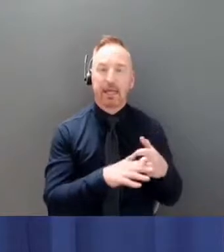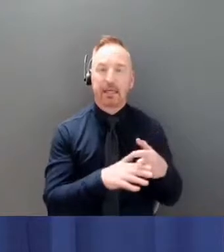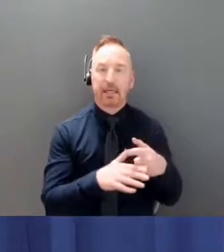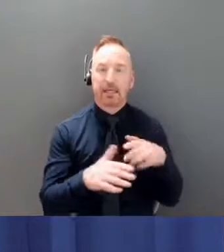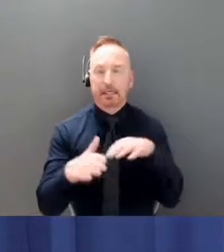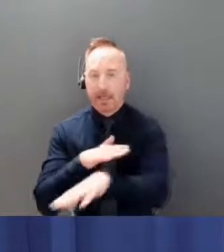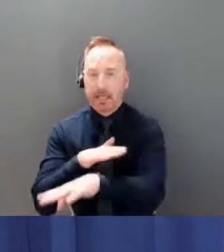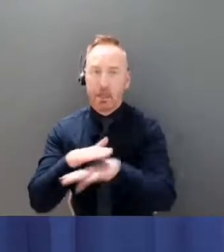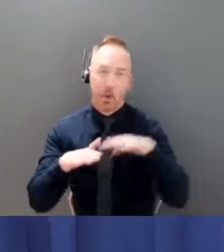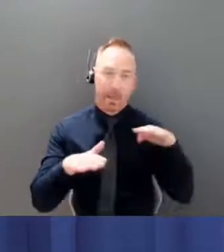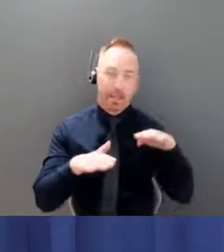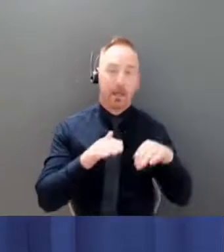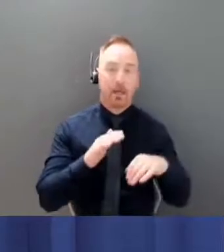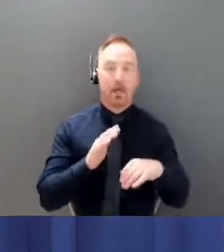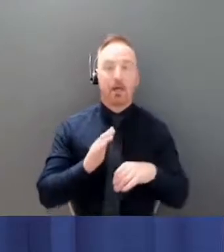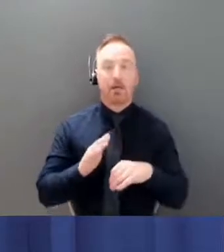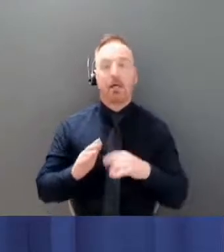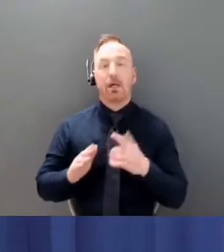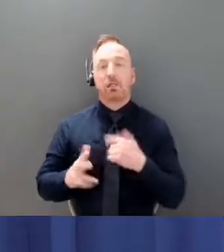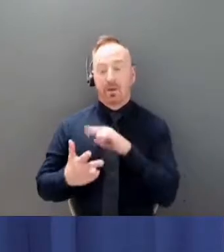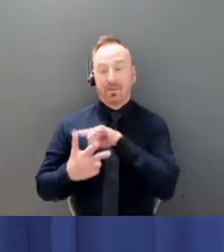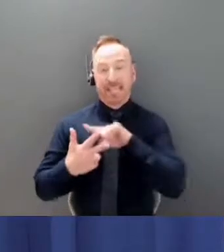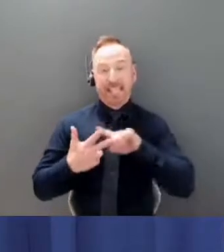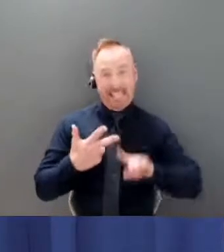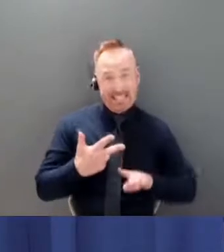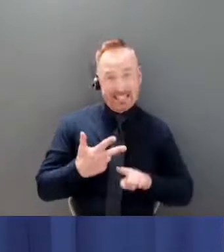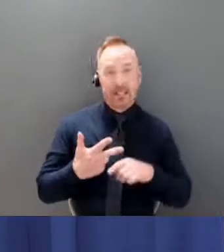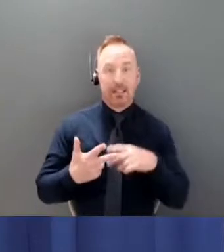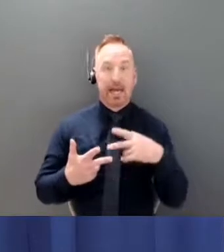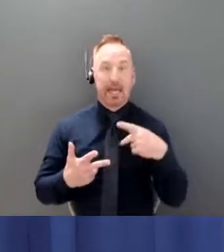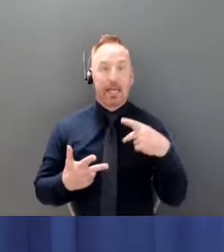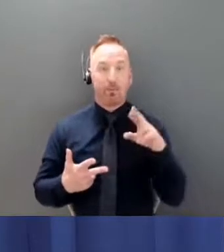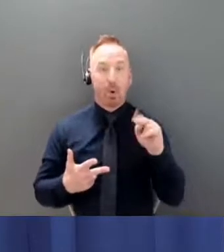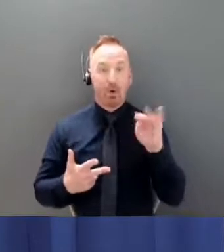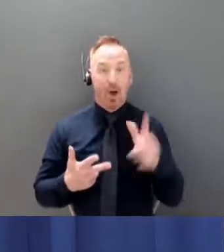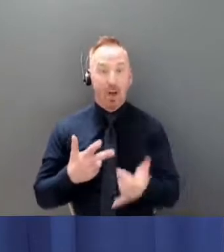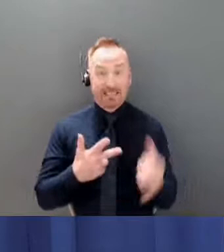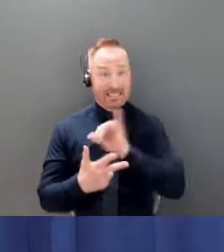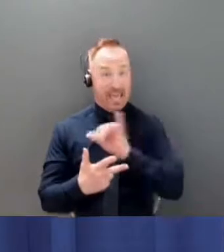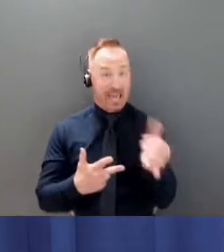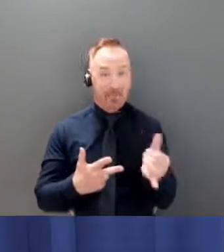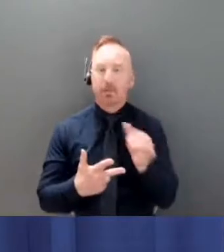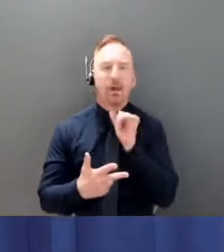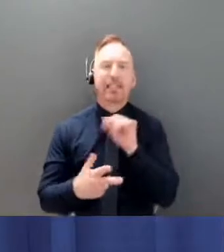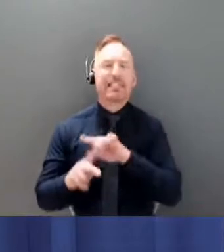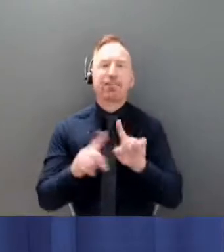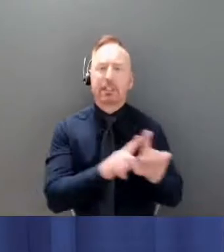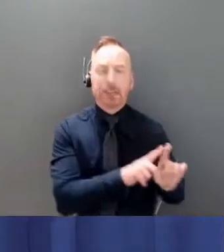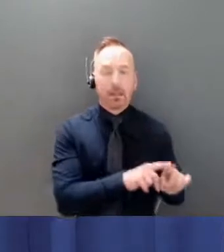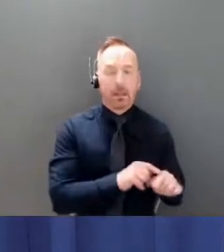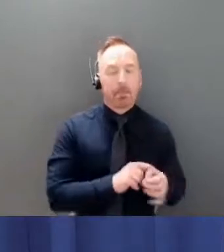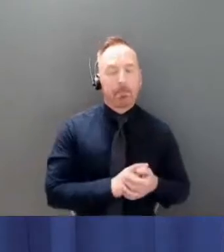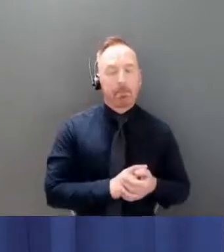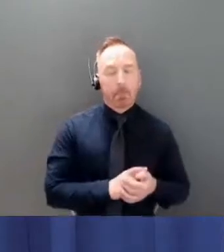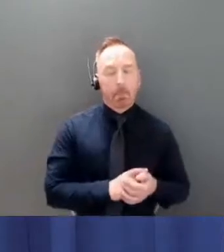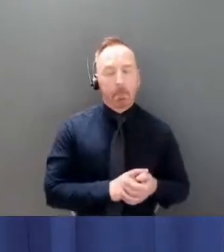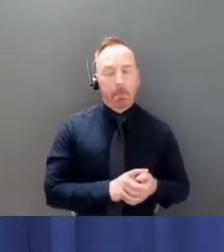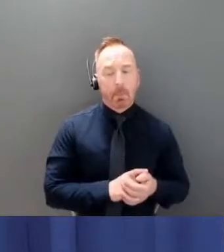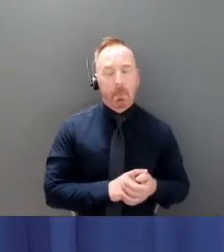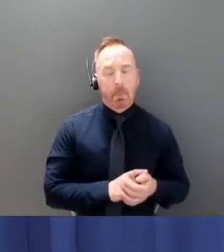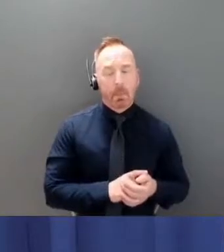different uh protocols and regimes for those uh different people the uh and then once people and who are